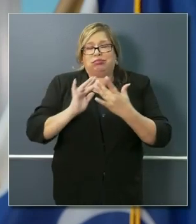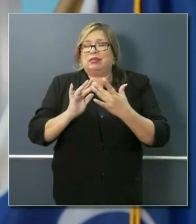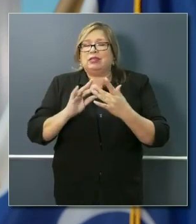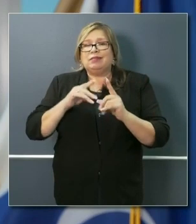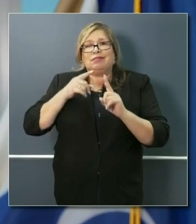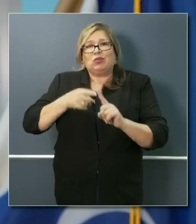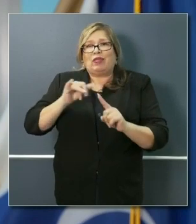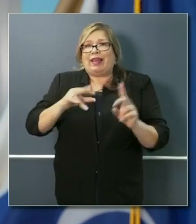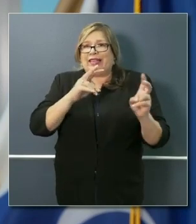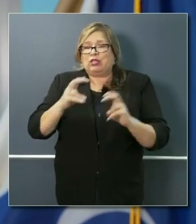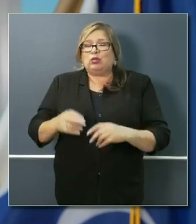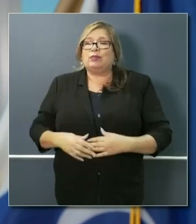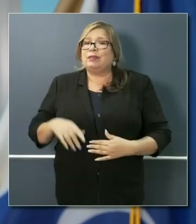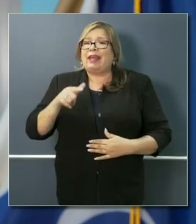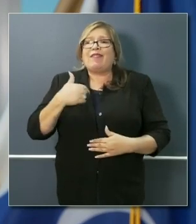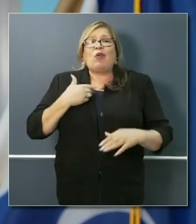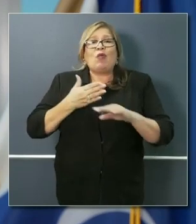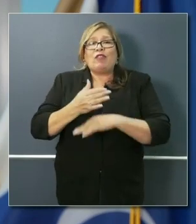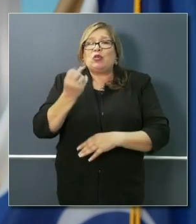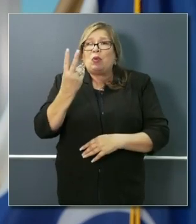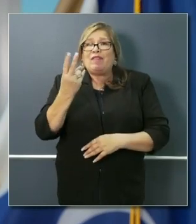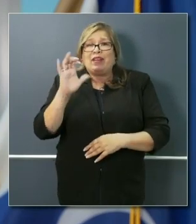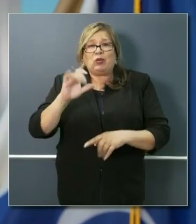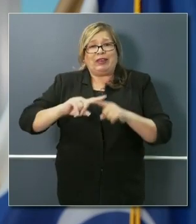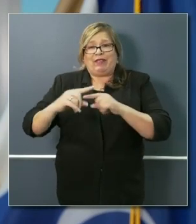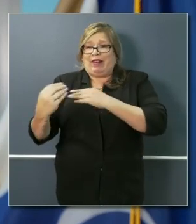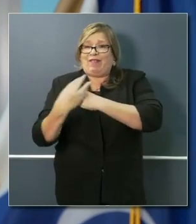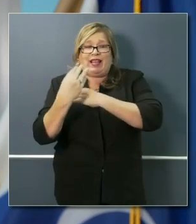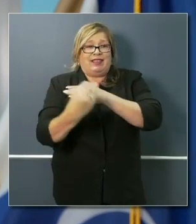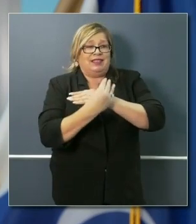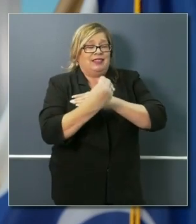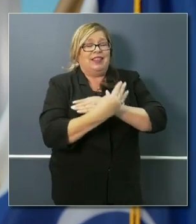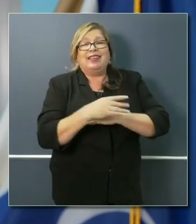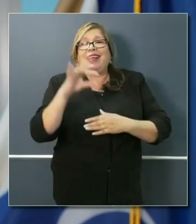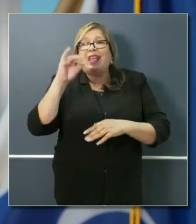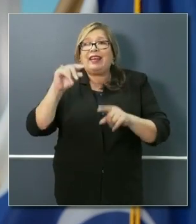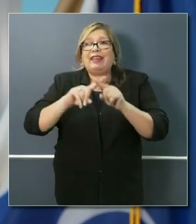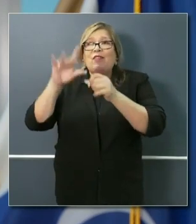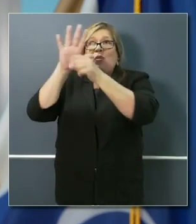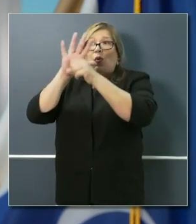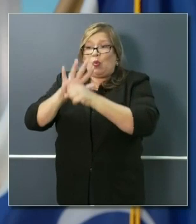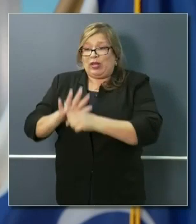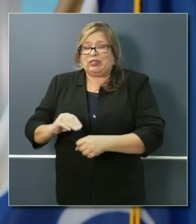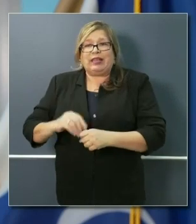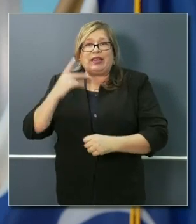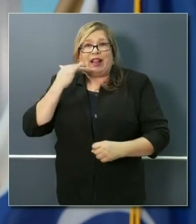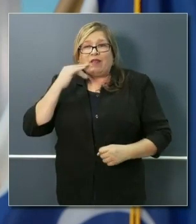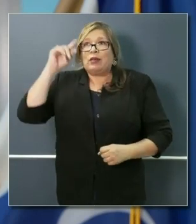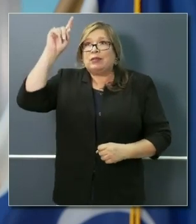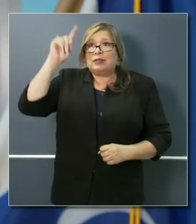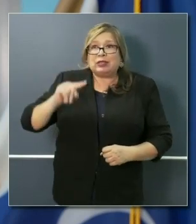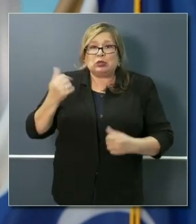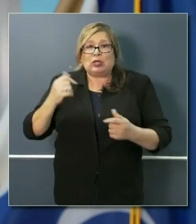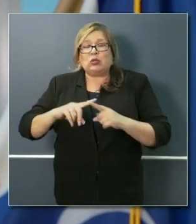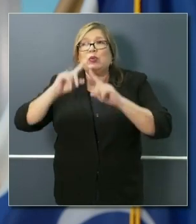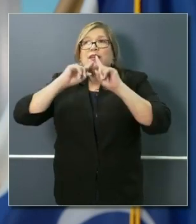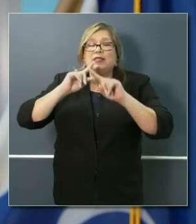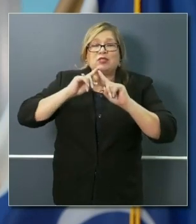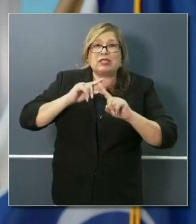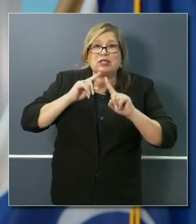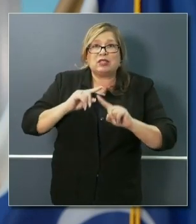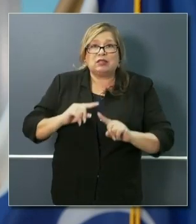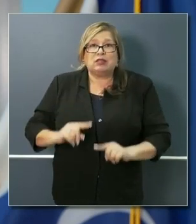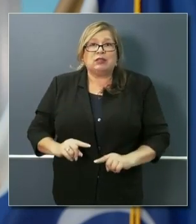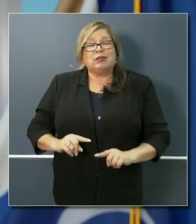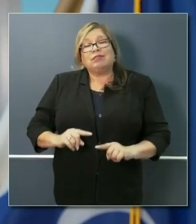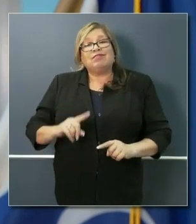this space. She has over 1,200 advisors, 80 different locations throughout the state of California that are trying to triage and answer those questions